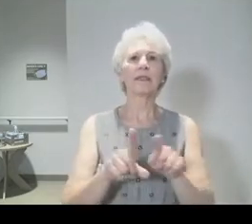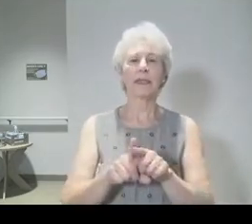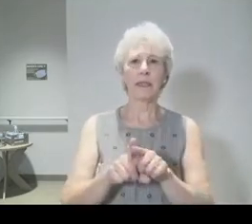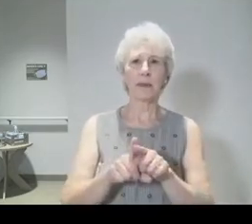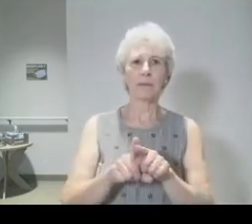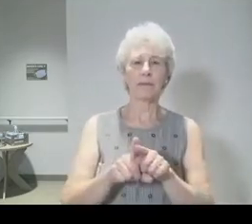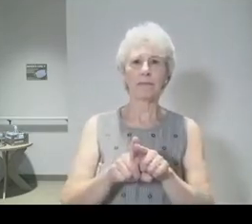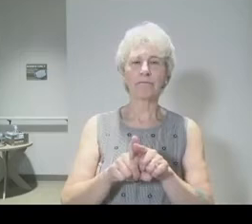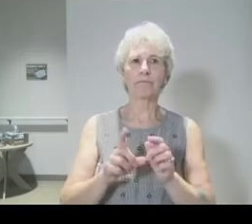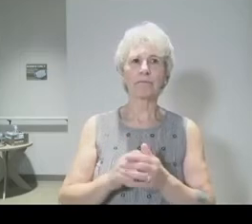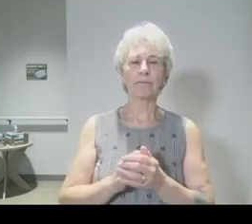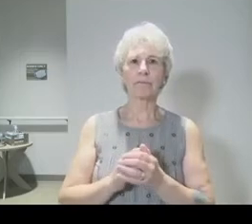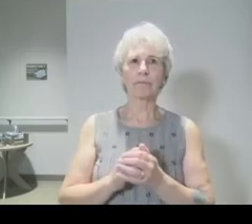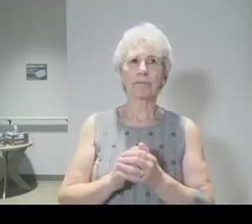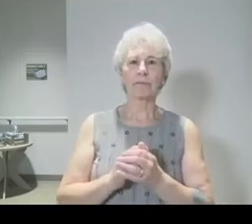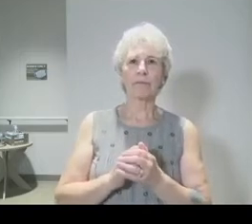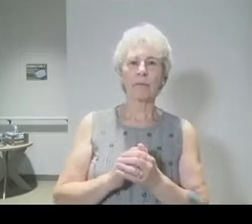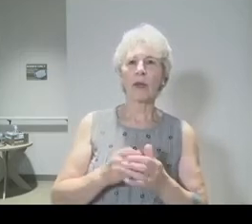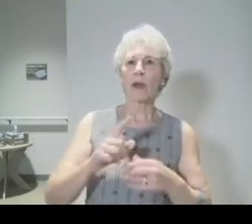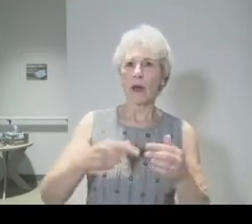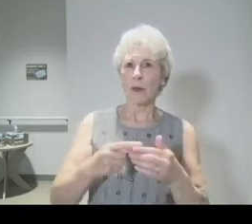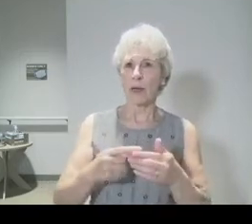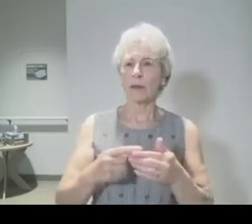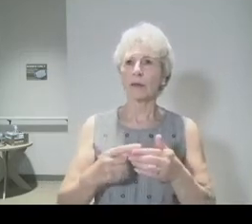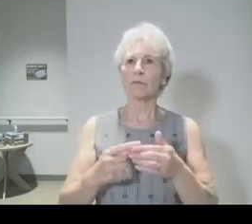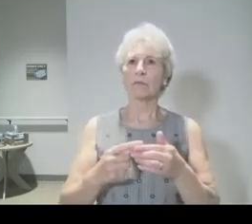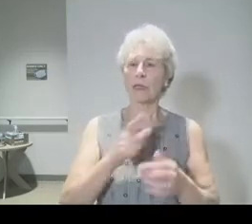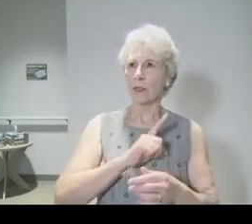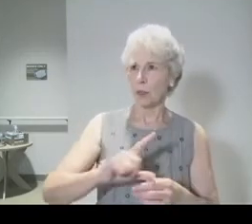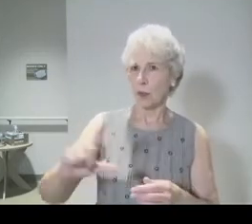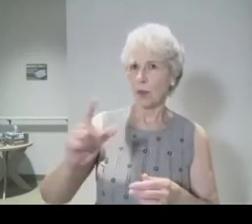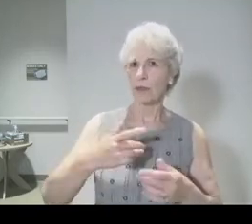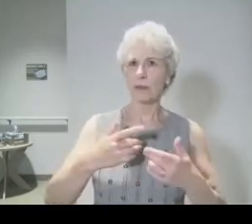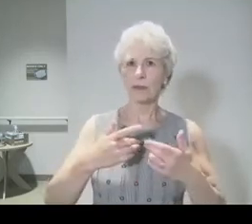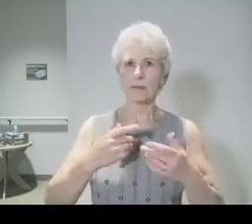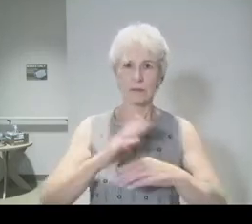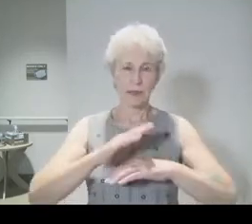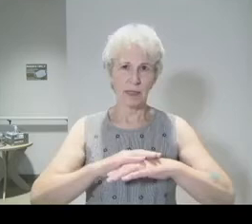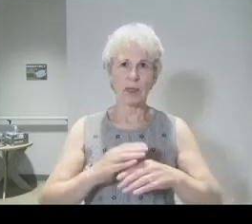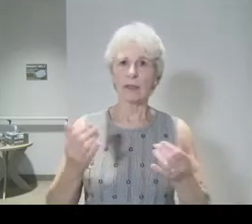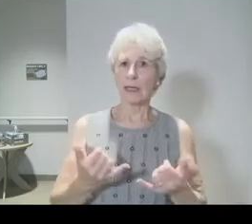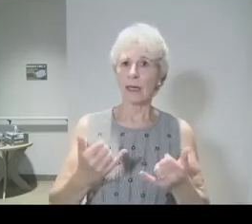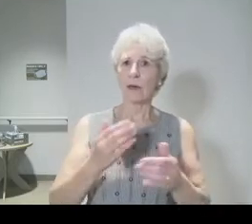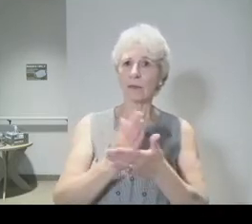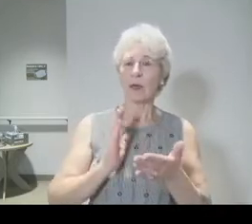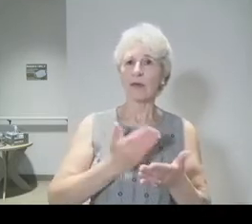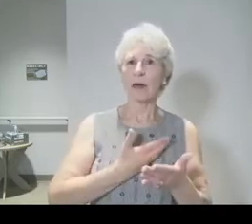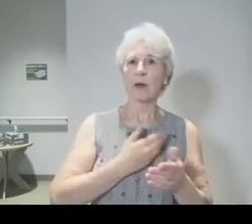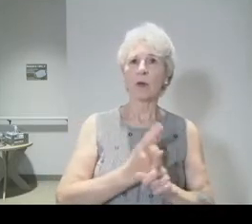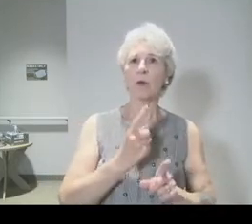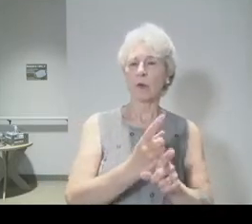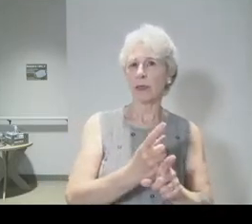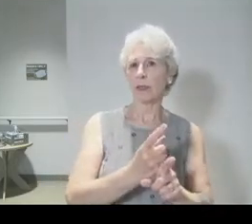the Lord's Table. And so today, as a regular part of our worship and as a chance to encourage the